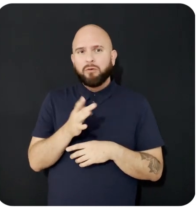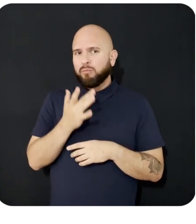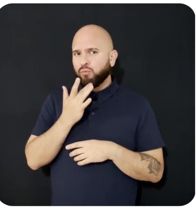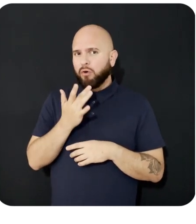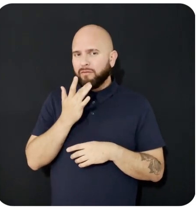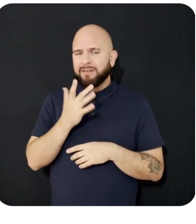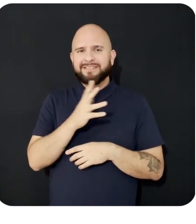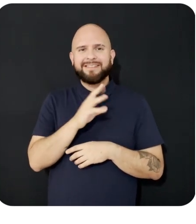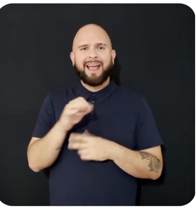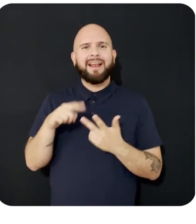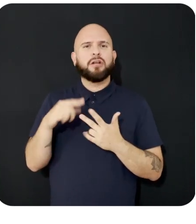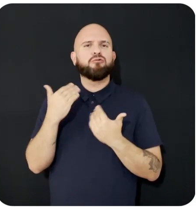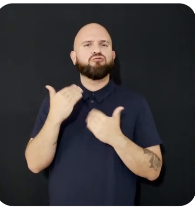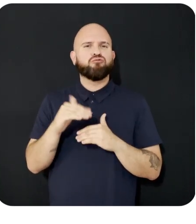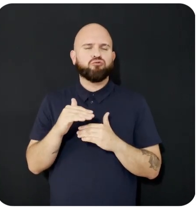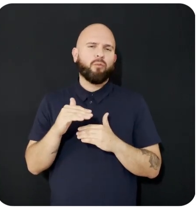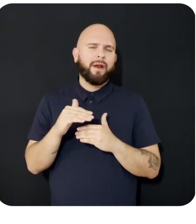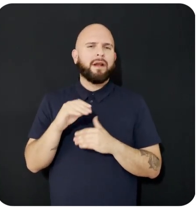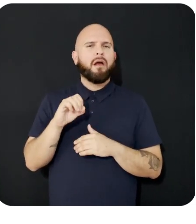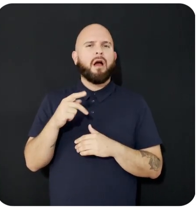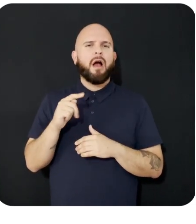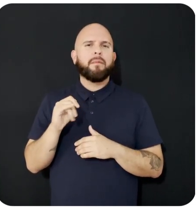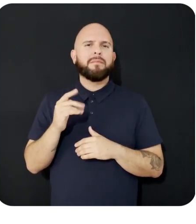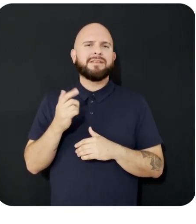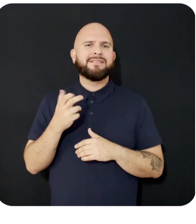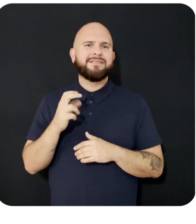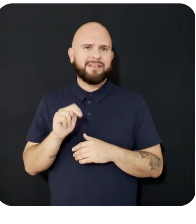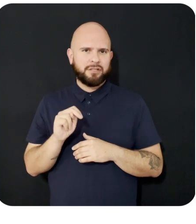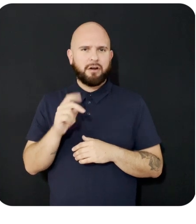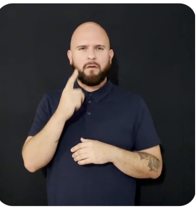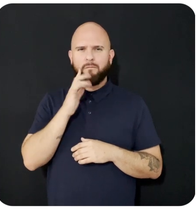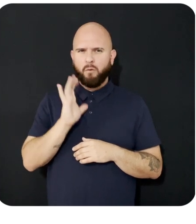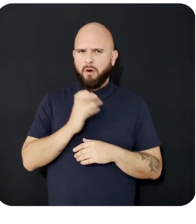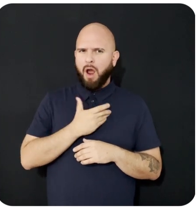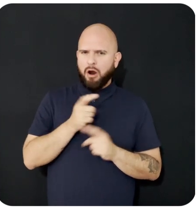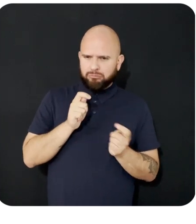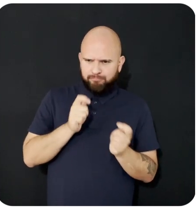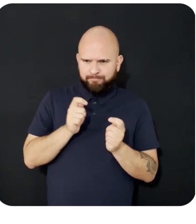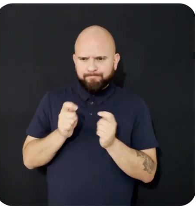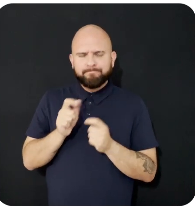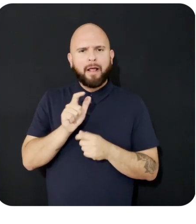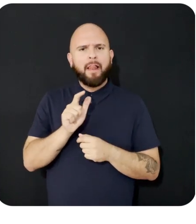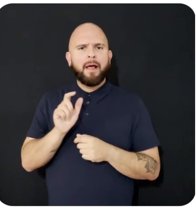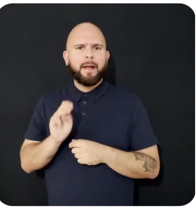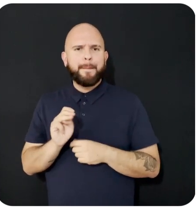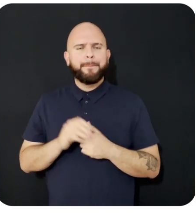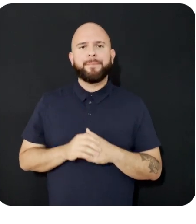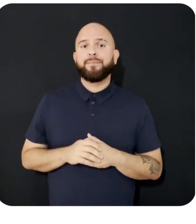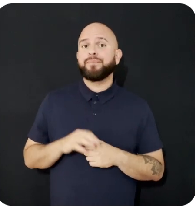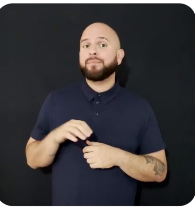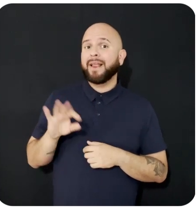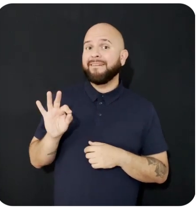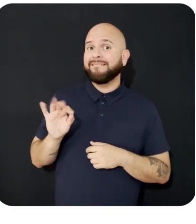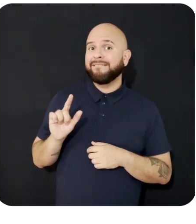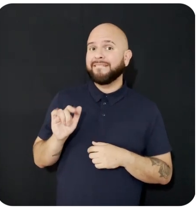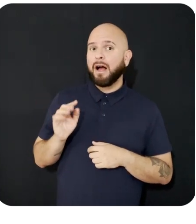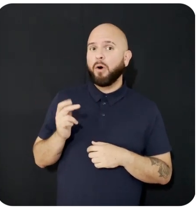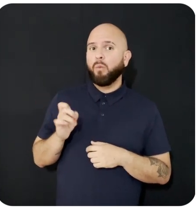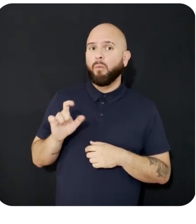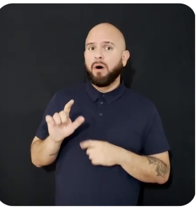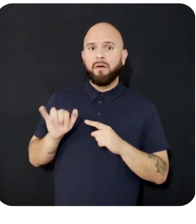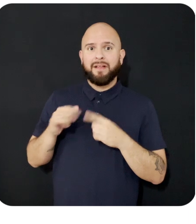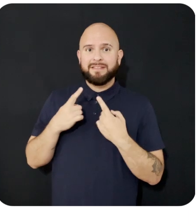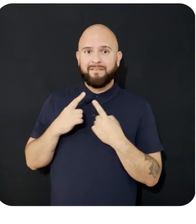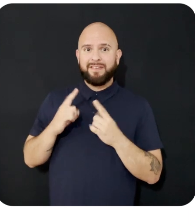generative policy optimization to fine-tune our production LLM. The flywheel is an effective lever today for